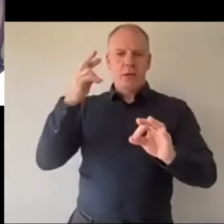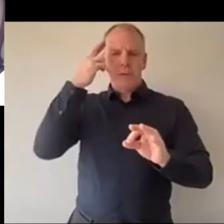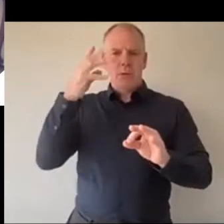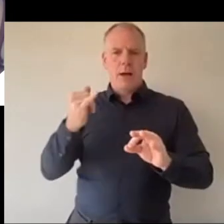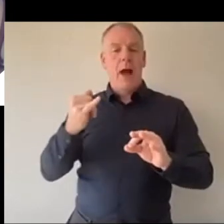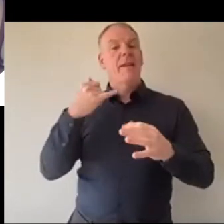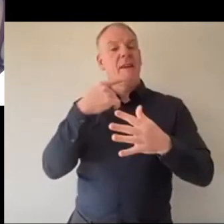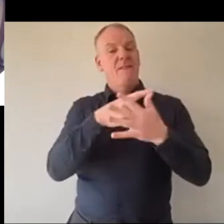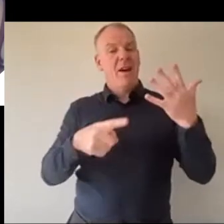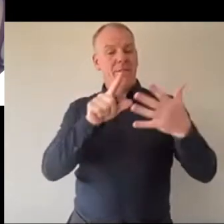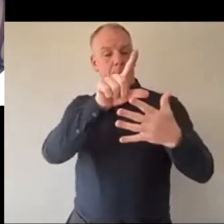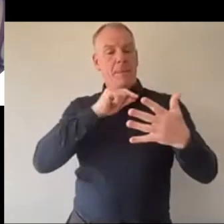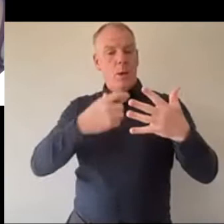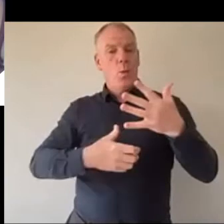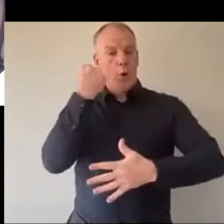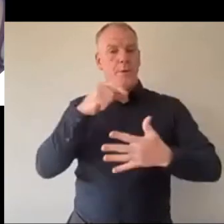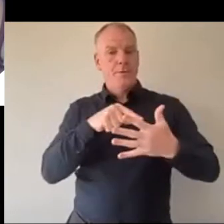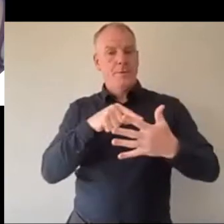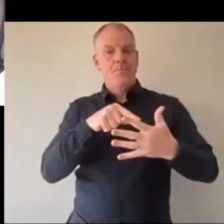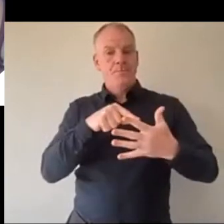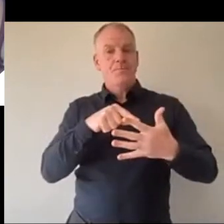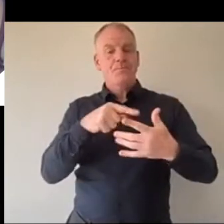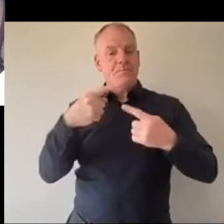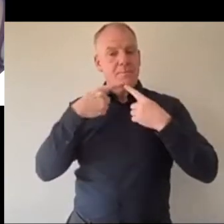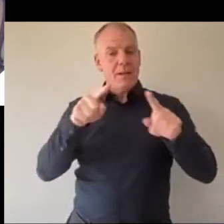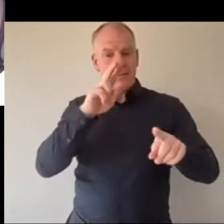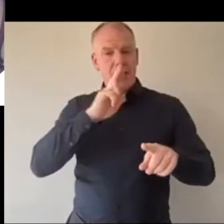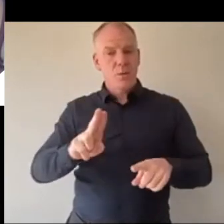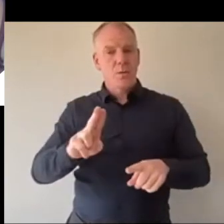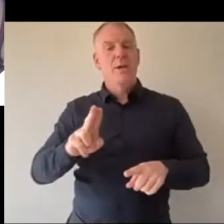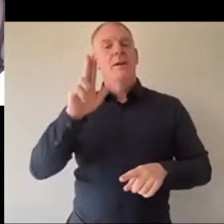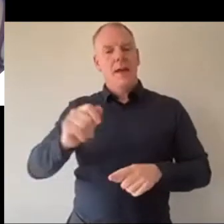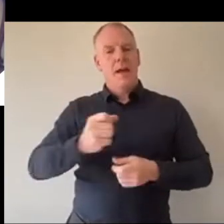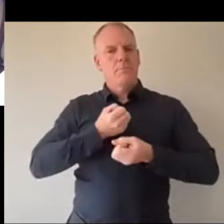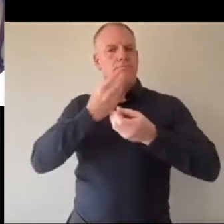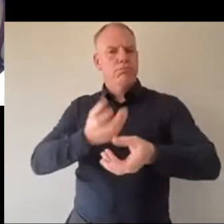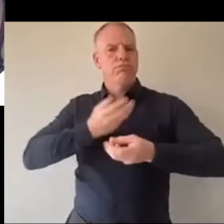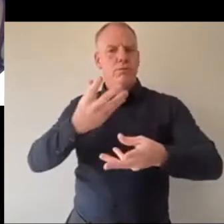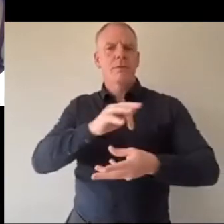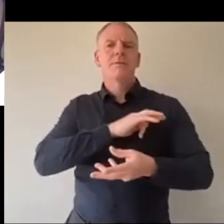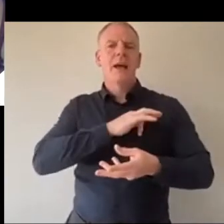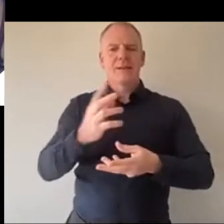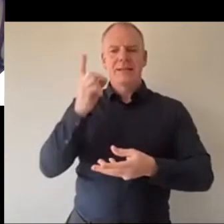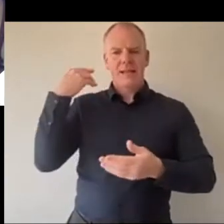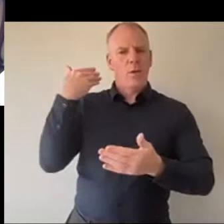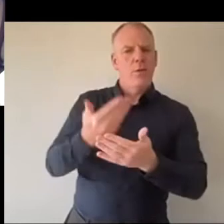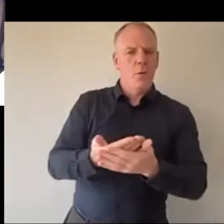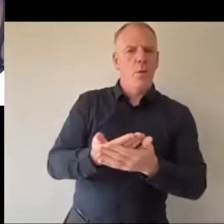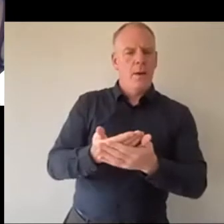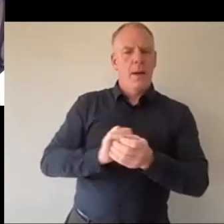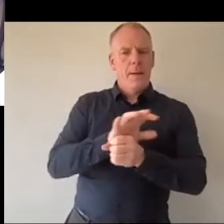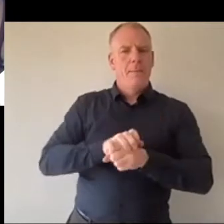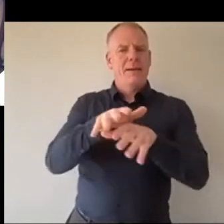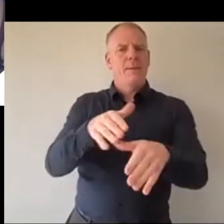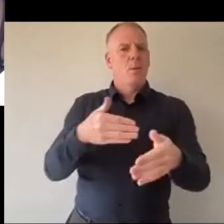winners that we have chosen and announced this afternoon will tell you what they did during the pandemic and the contribution